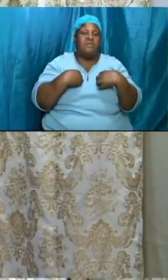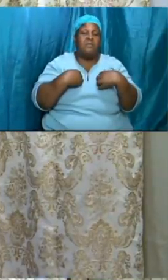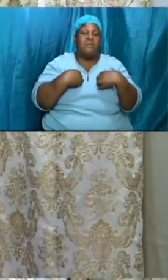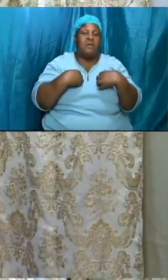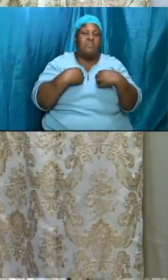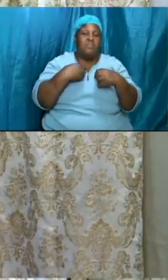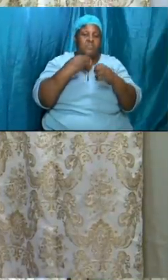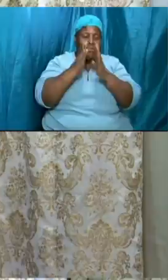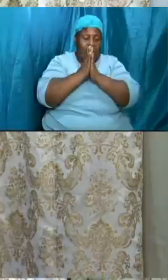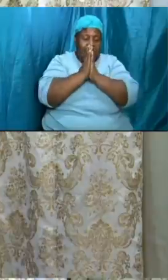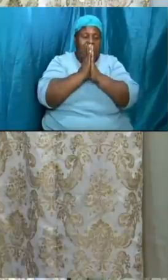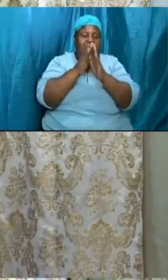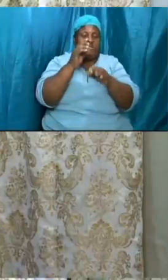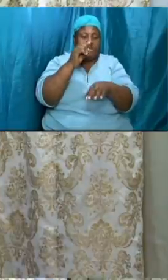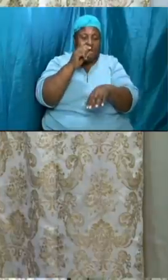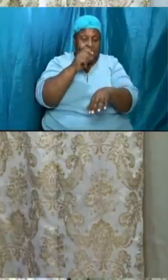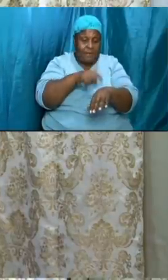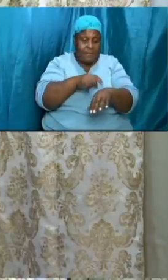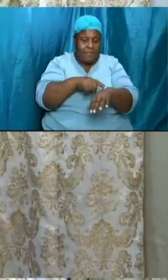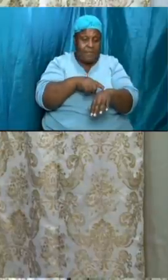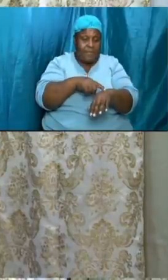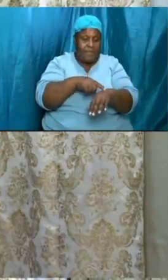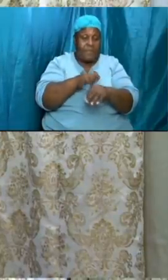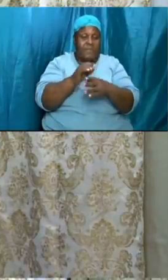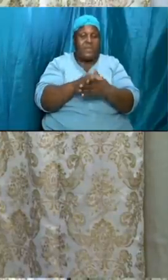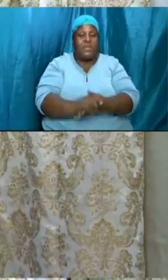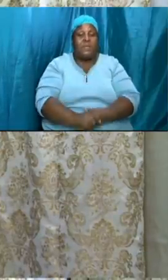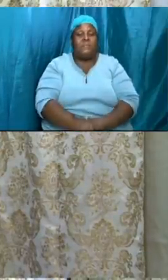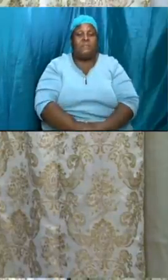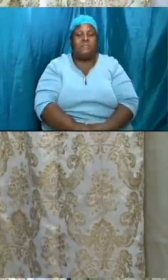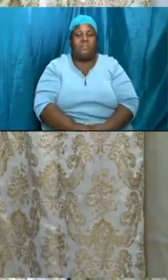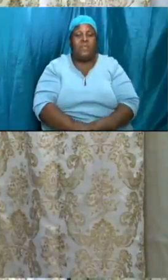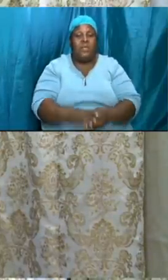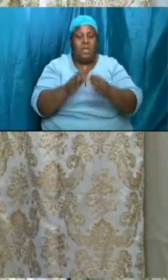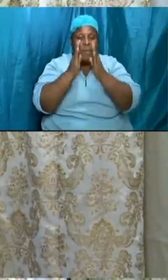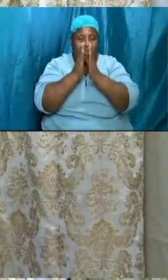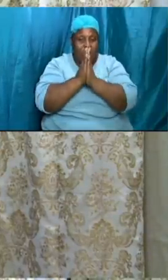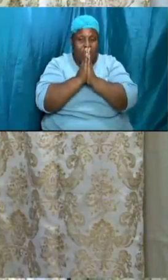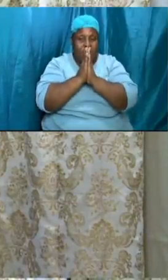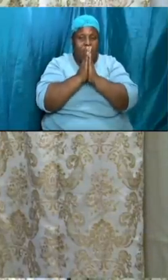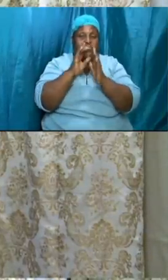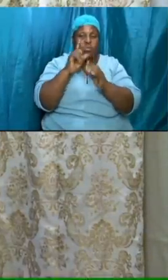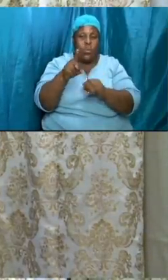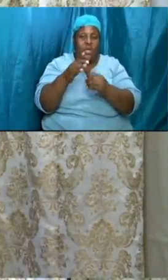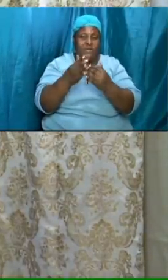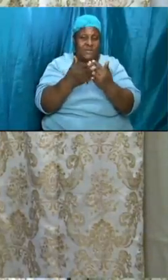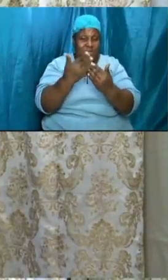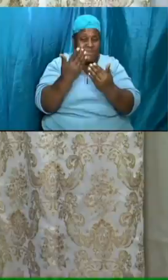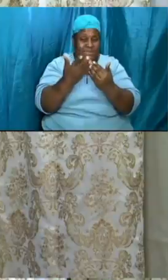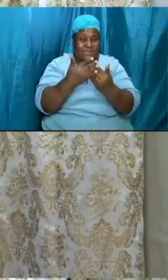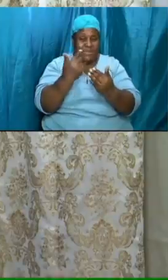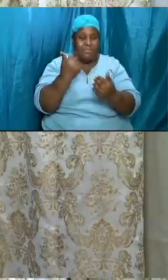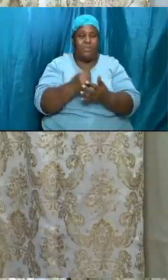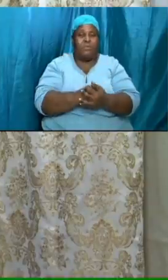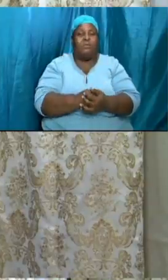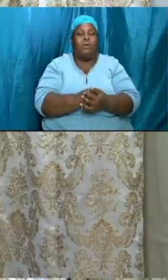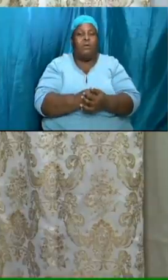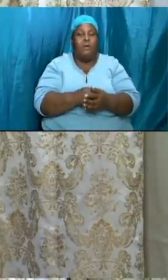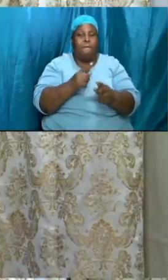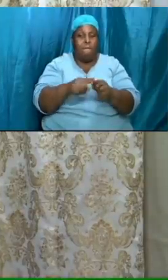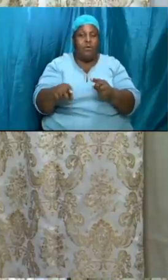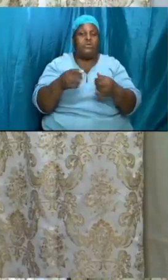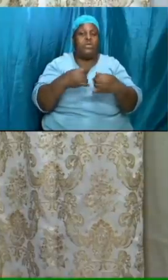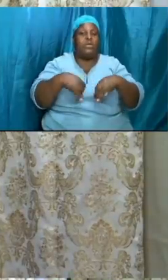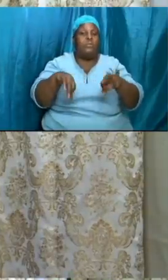the ancient landmark daniel set it up for us prayer is one simple but profound and